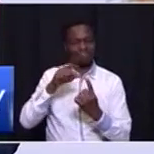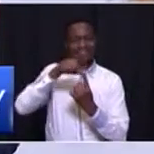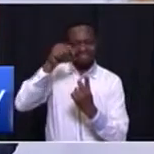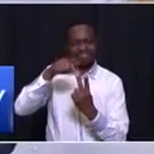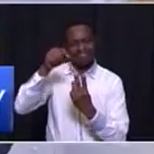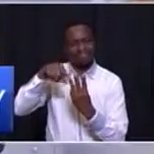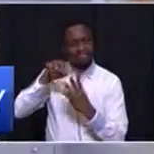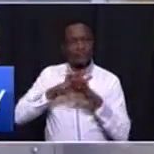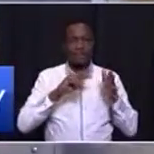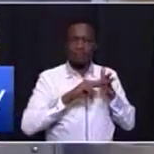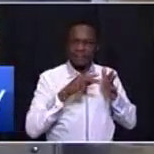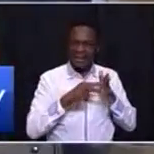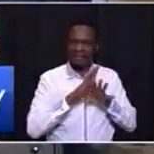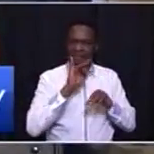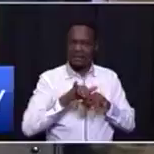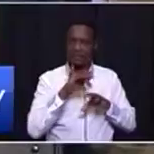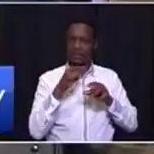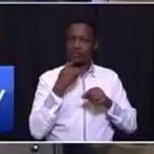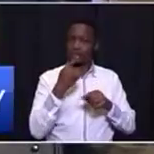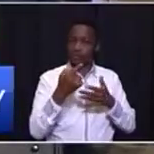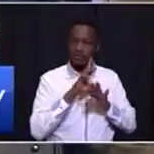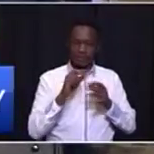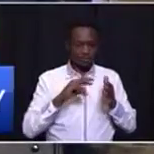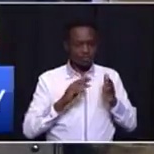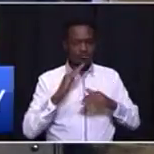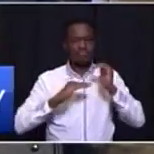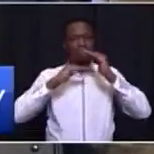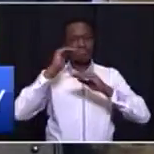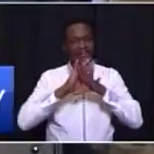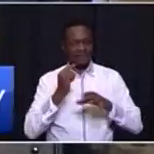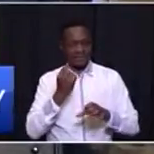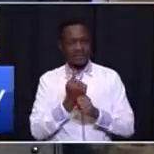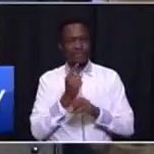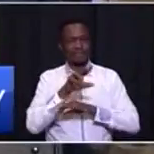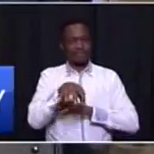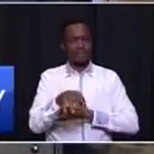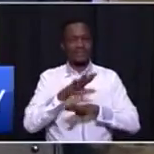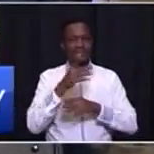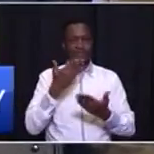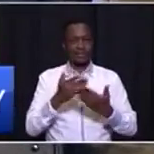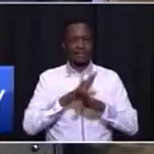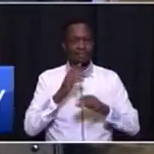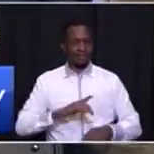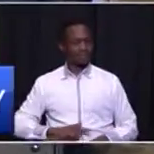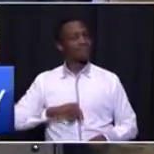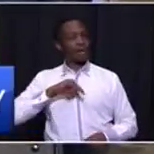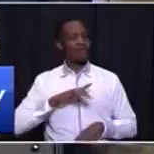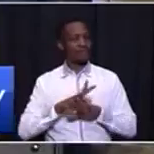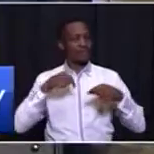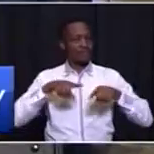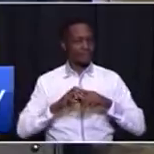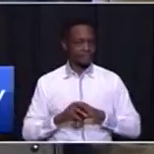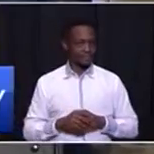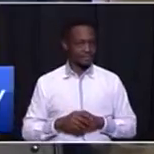to build a Houten province we can all be proud of. And this